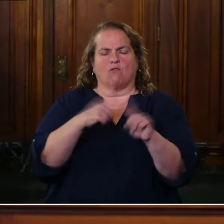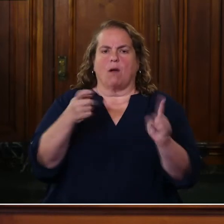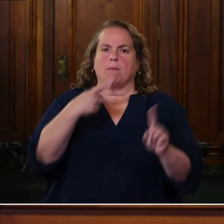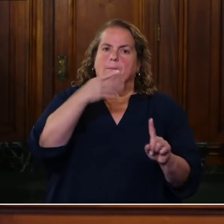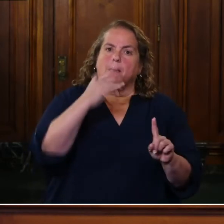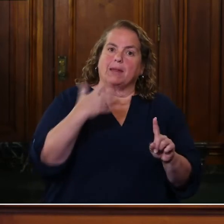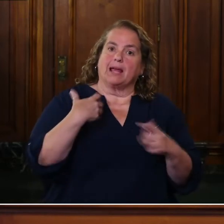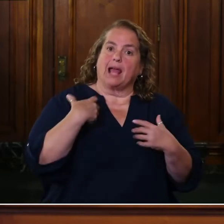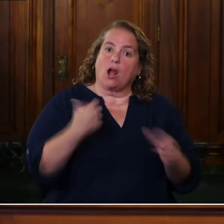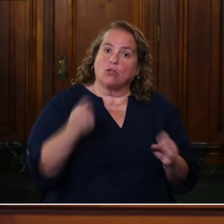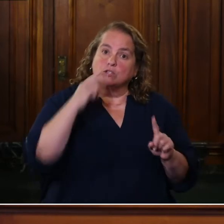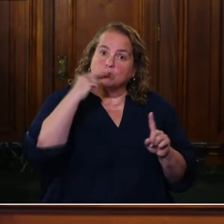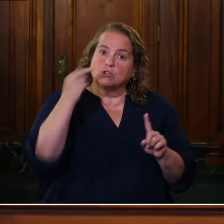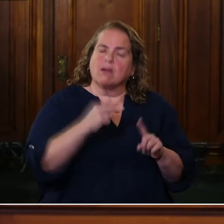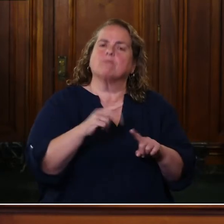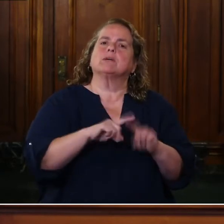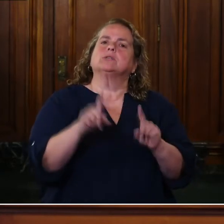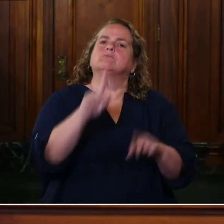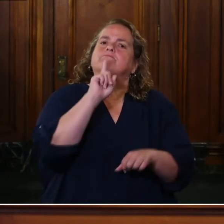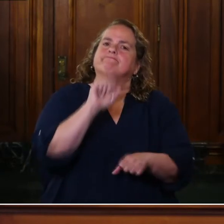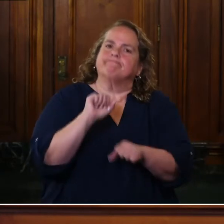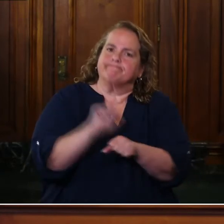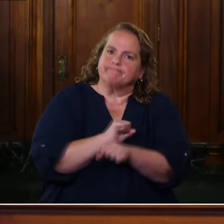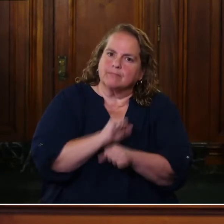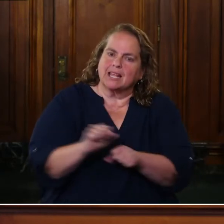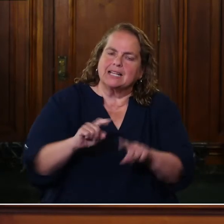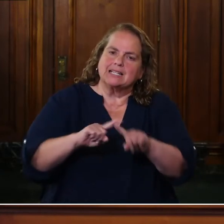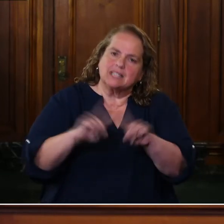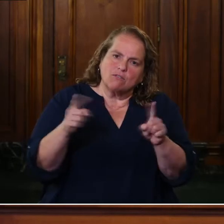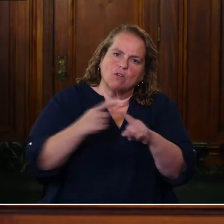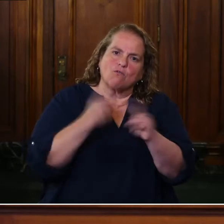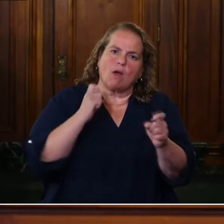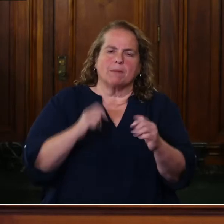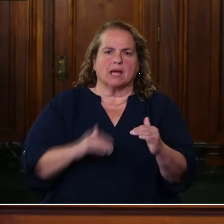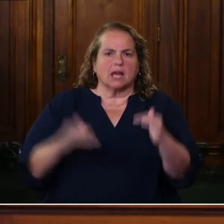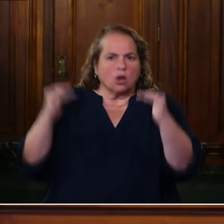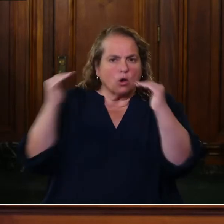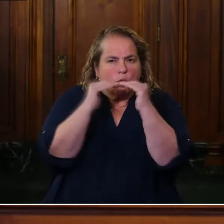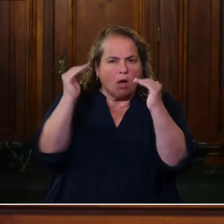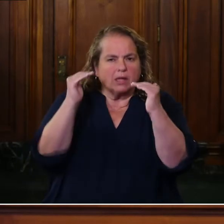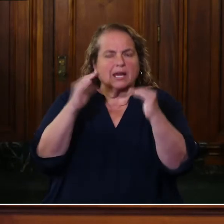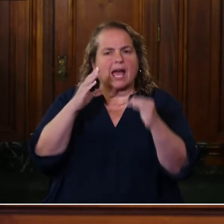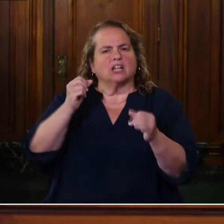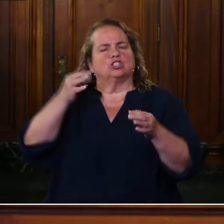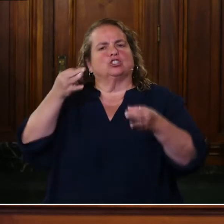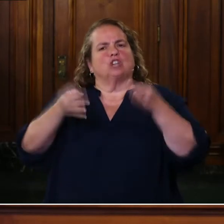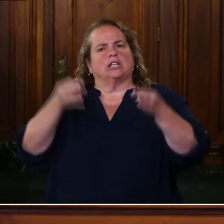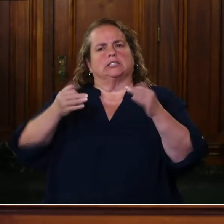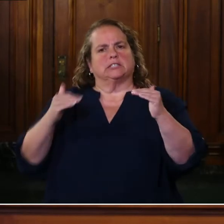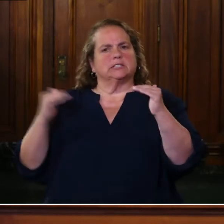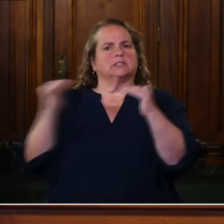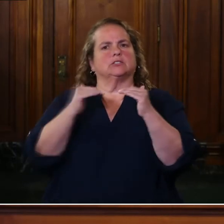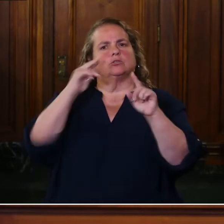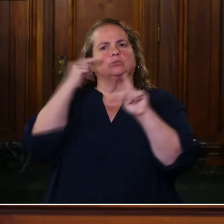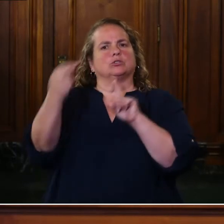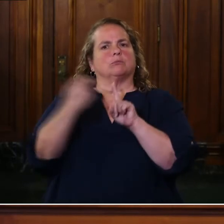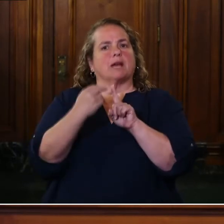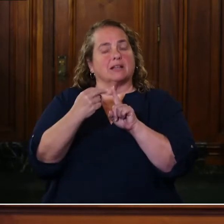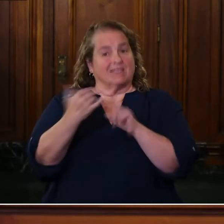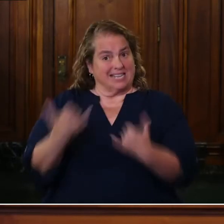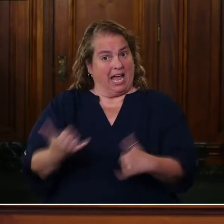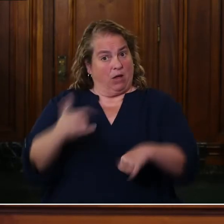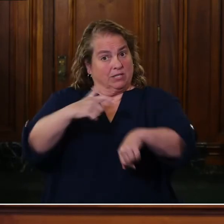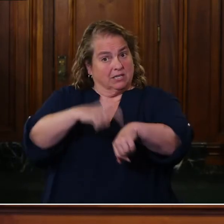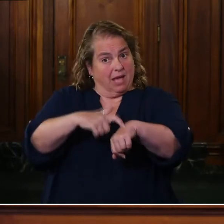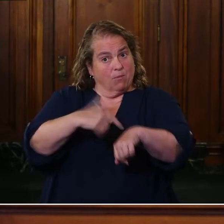health perspective, but it is truly different from an equality and a justice perspective. This is the time where we have the